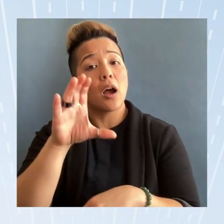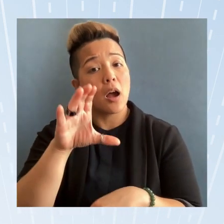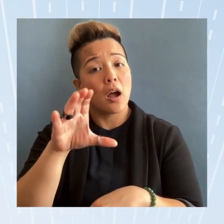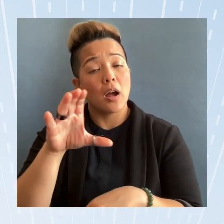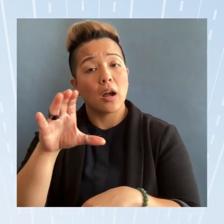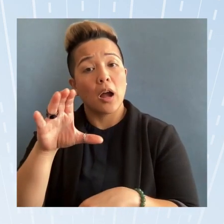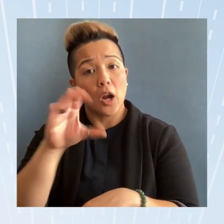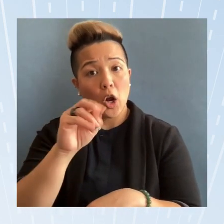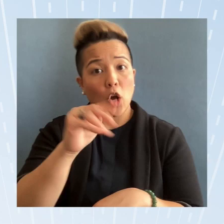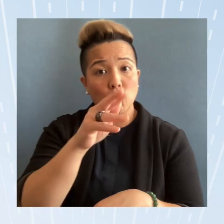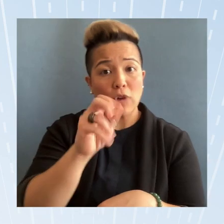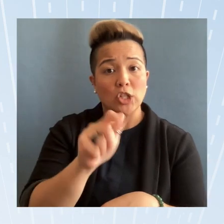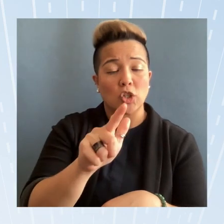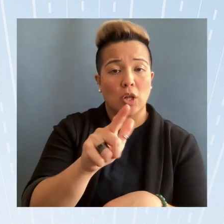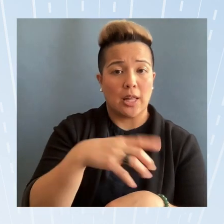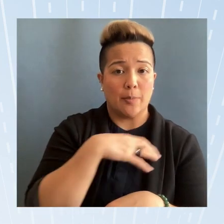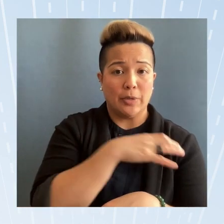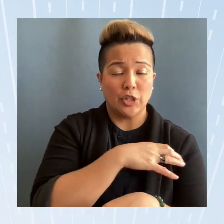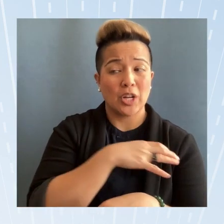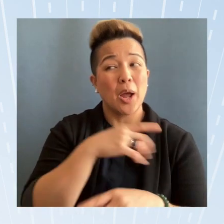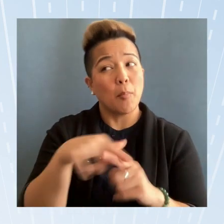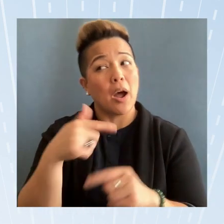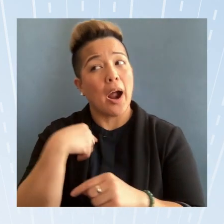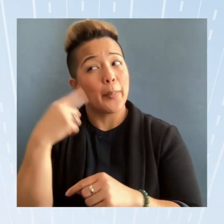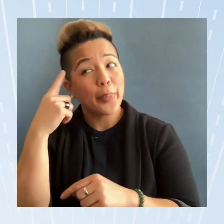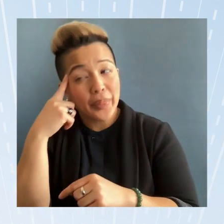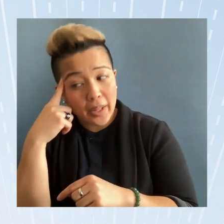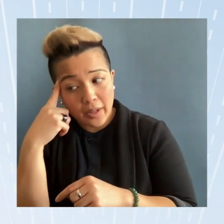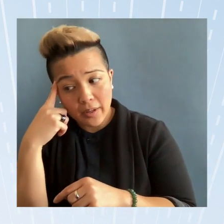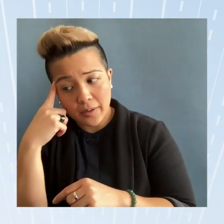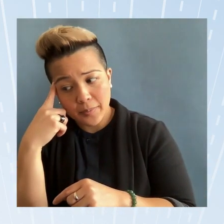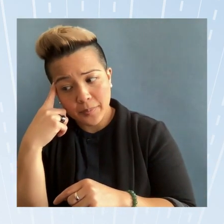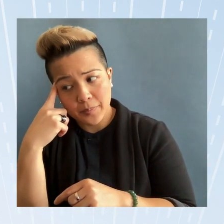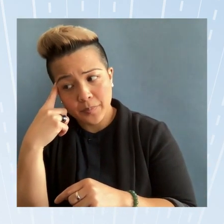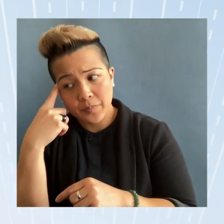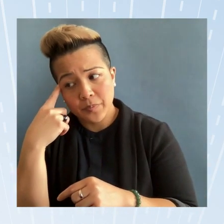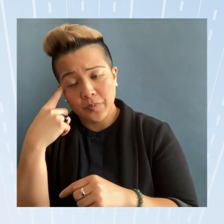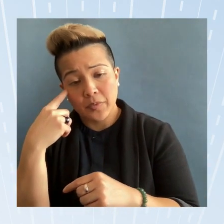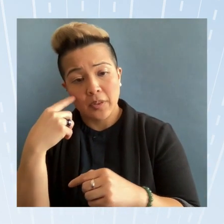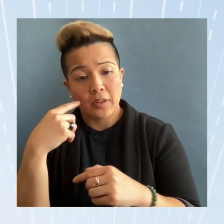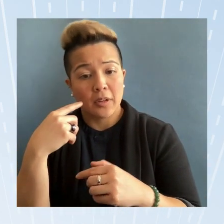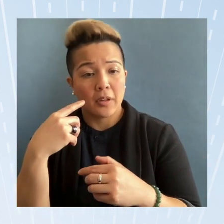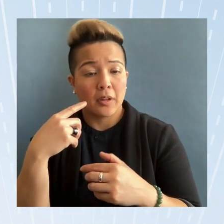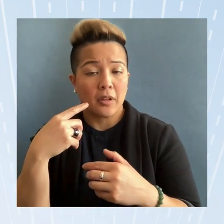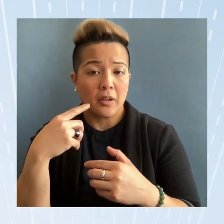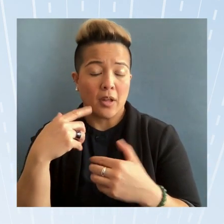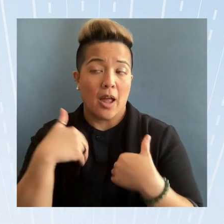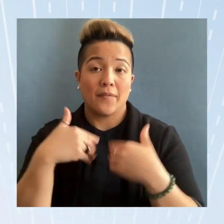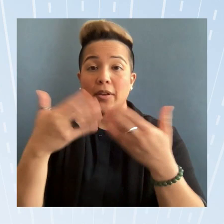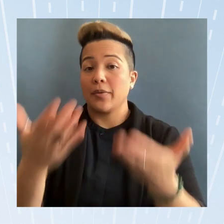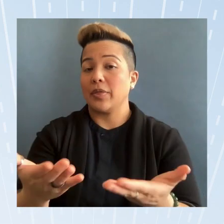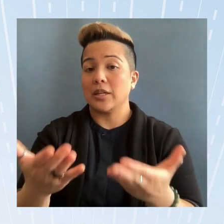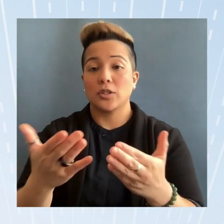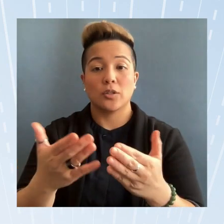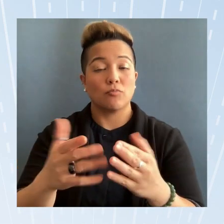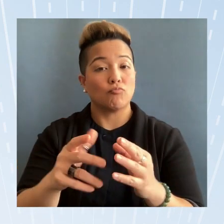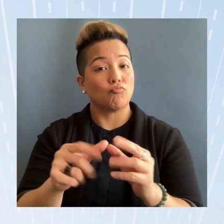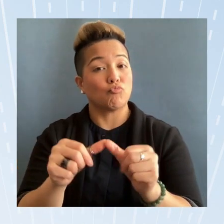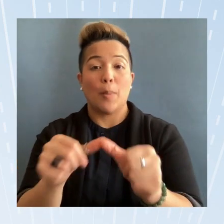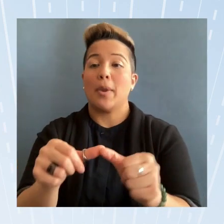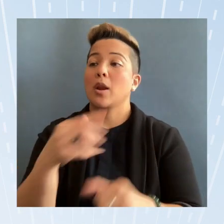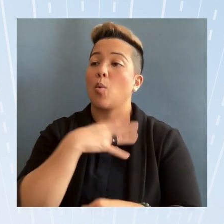but I I think having this be having this remain a White House commission